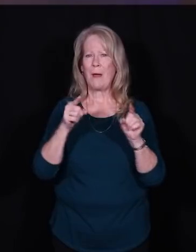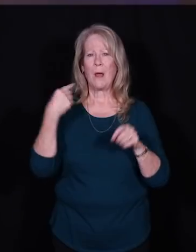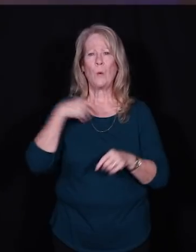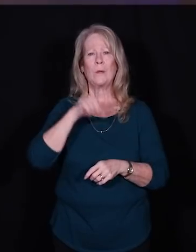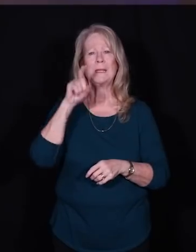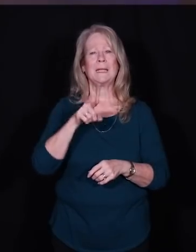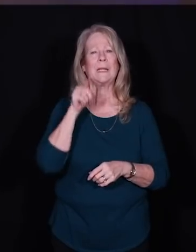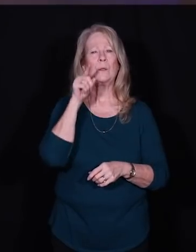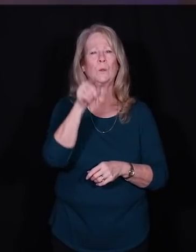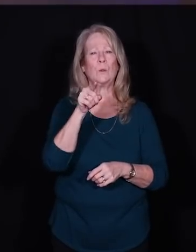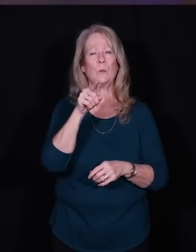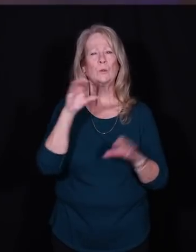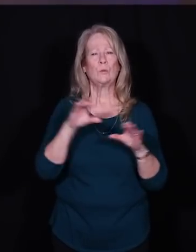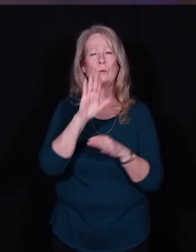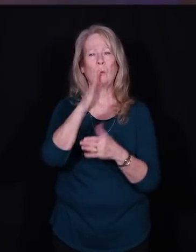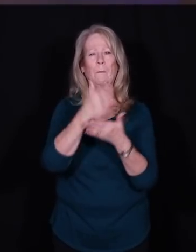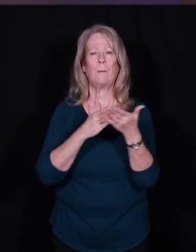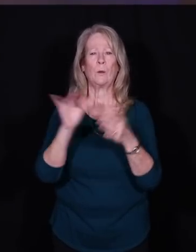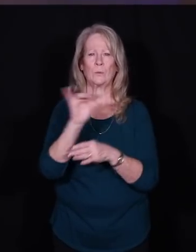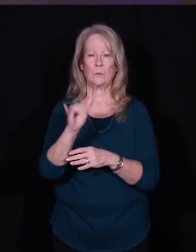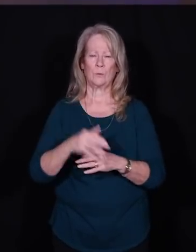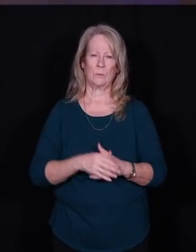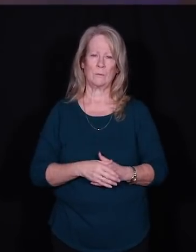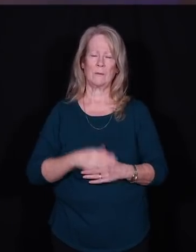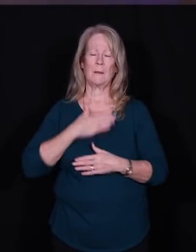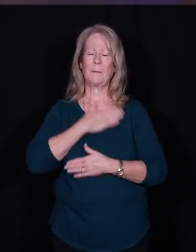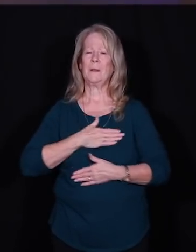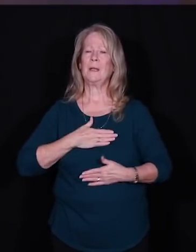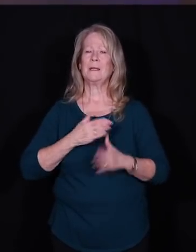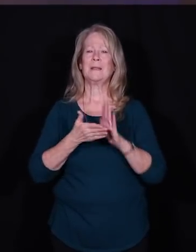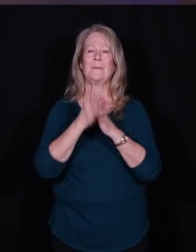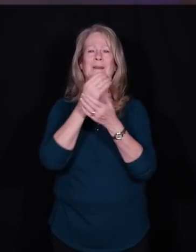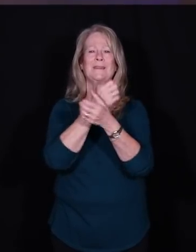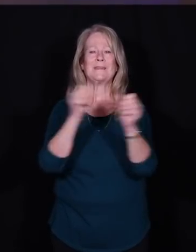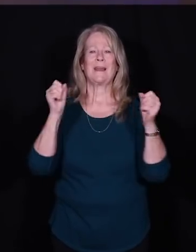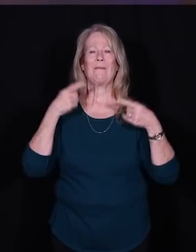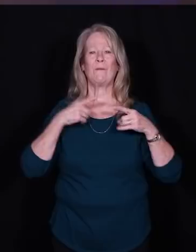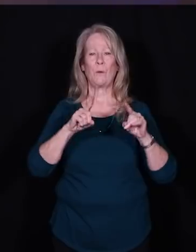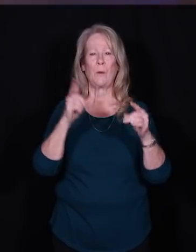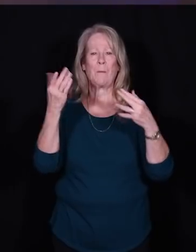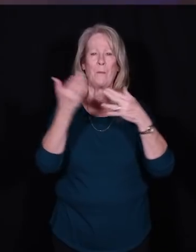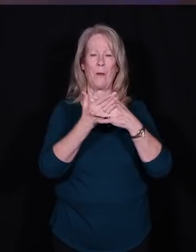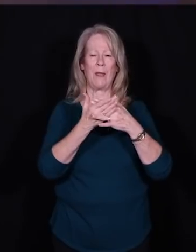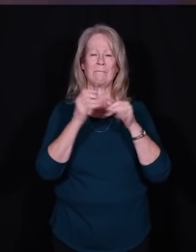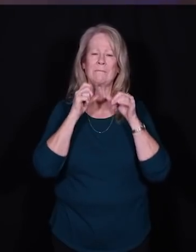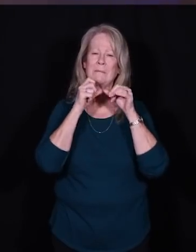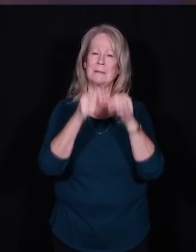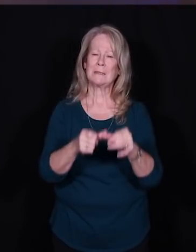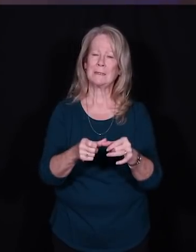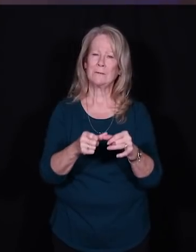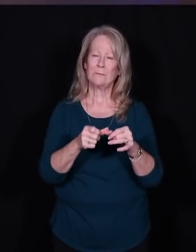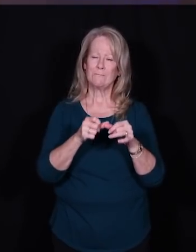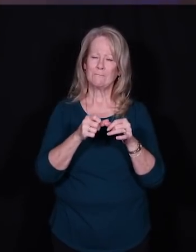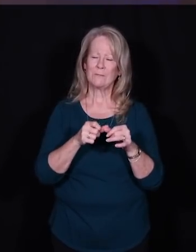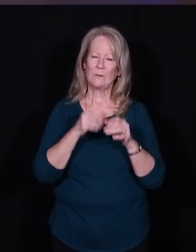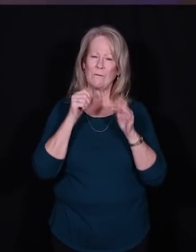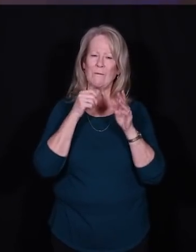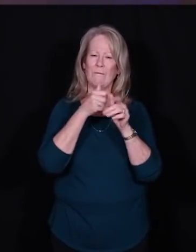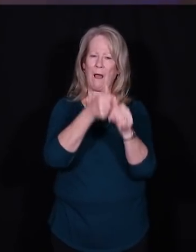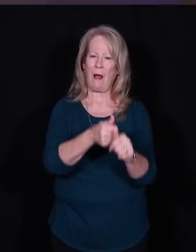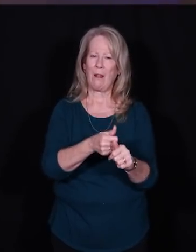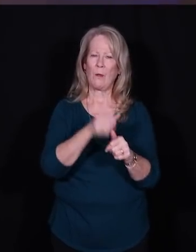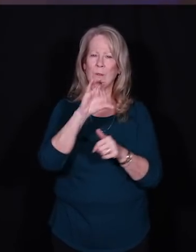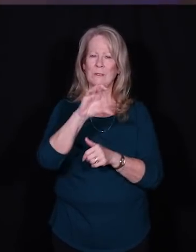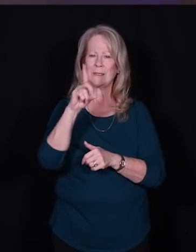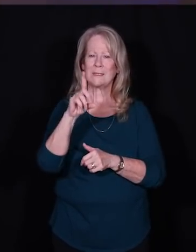need you to also do your part. Please be safe over this winter break. Continue to be diligent, follow CDC